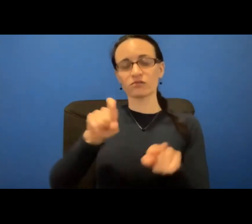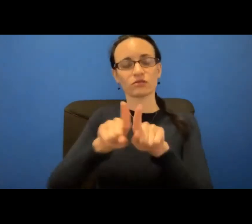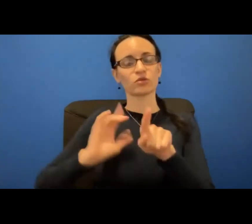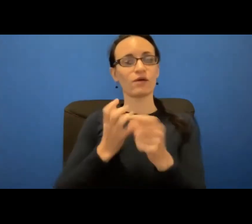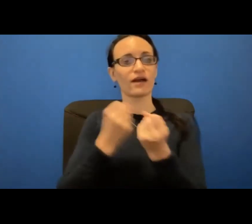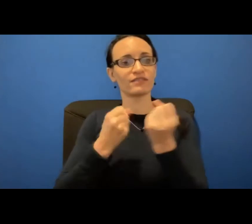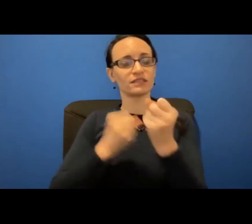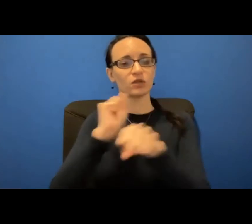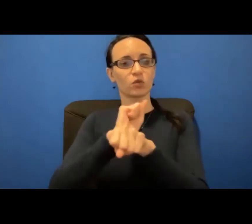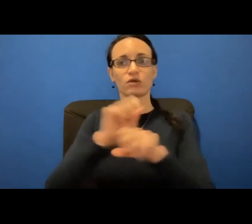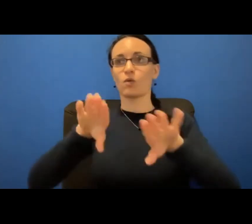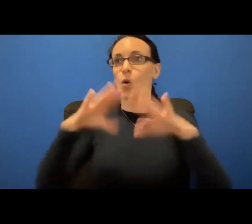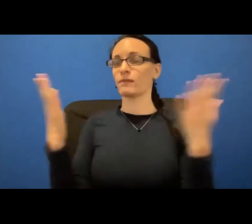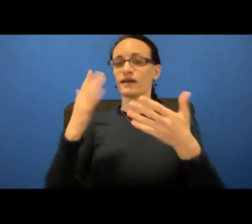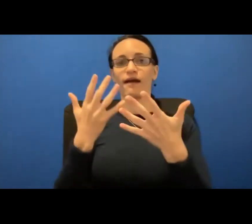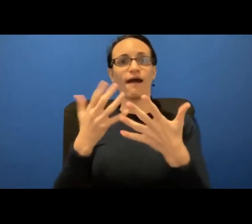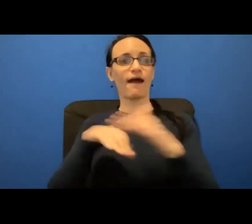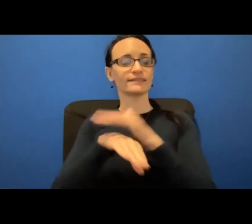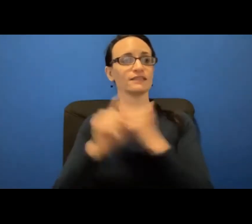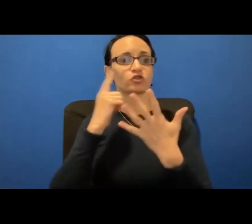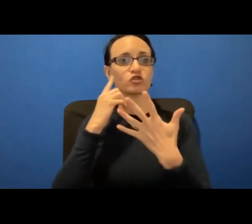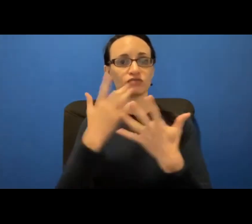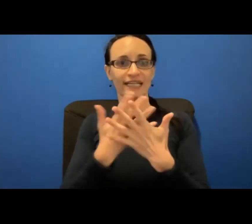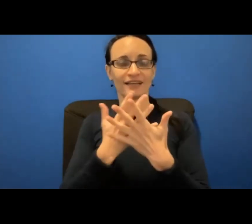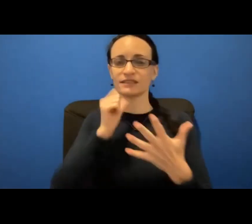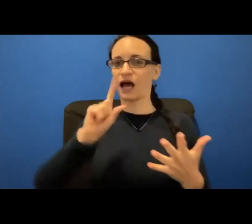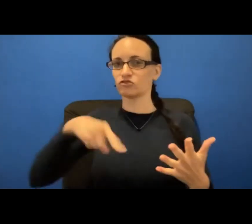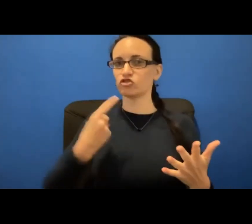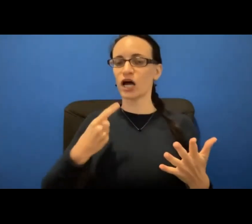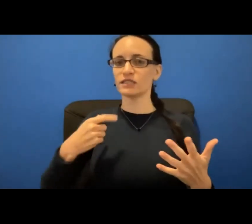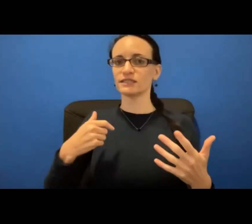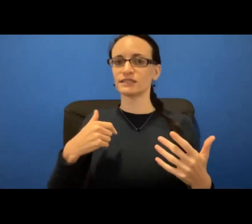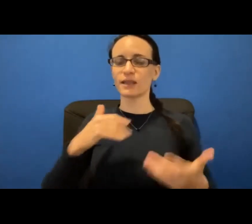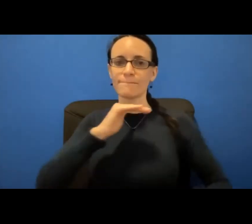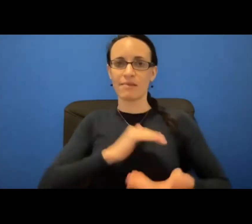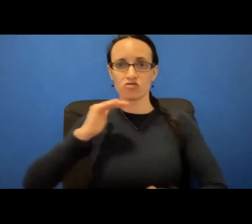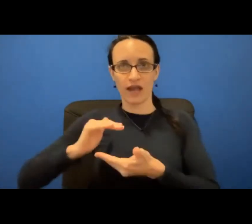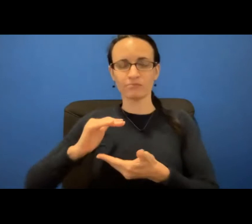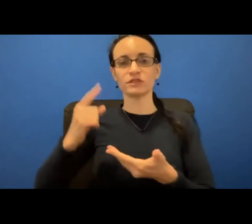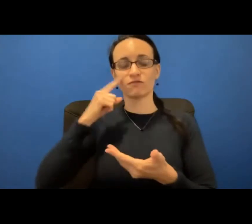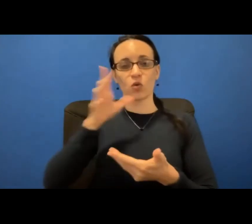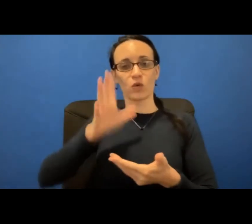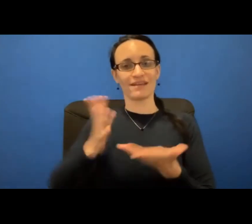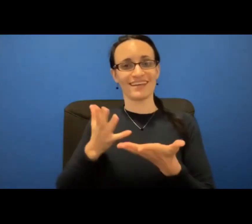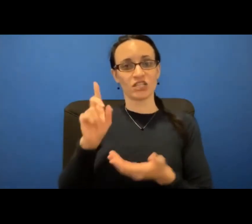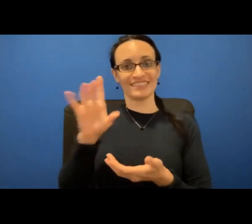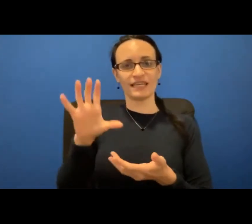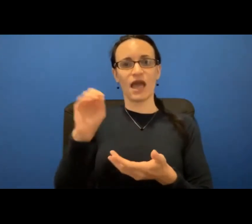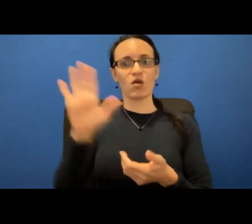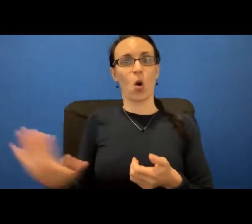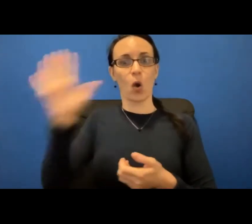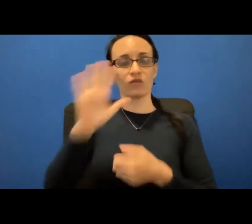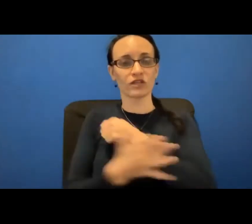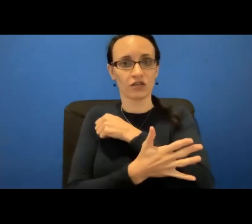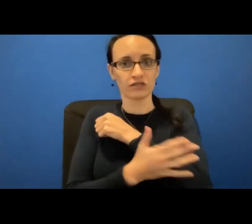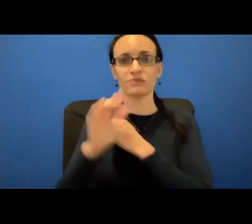opening access to screenings beyond mammograms To wide swaths of women in D.C. and across the country In fact, the